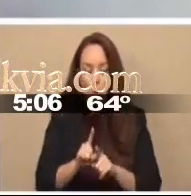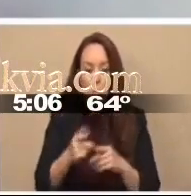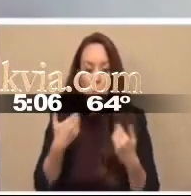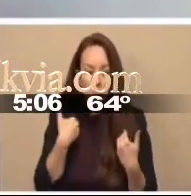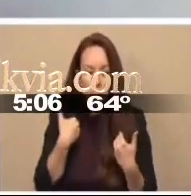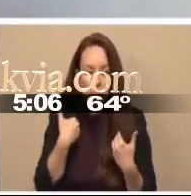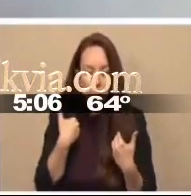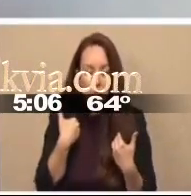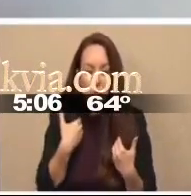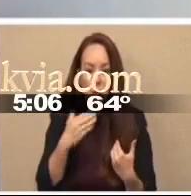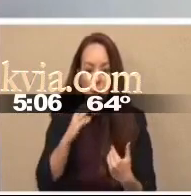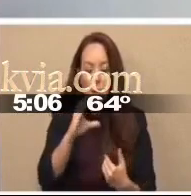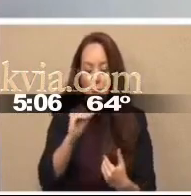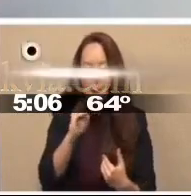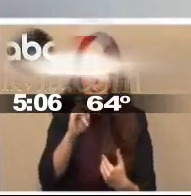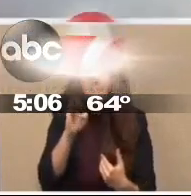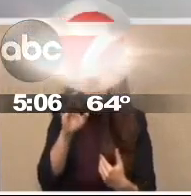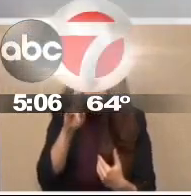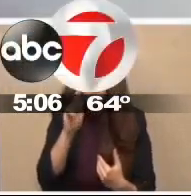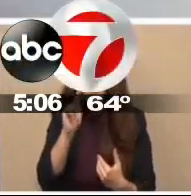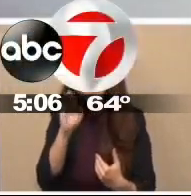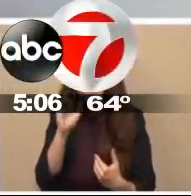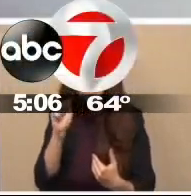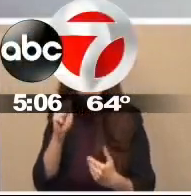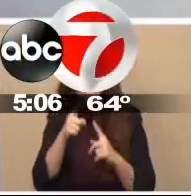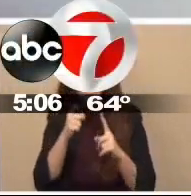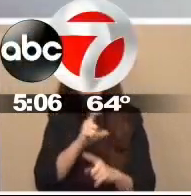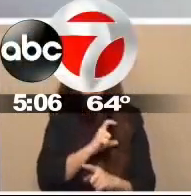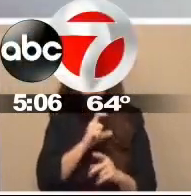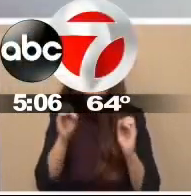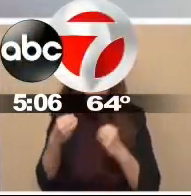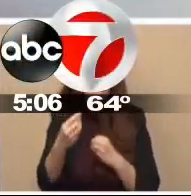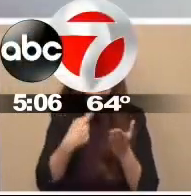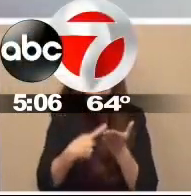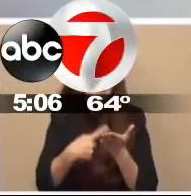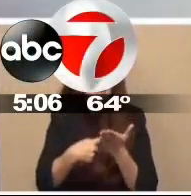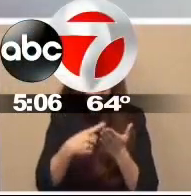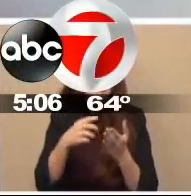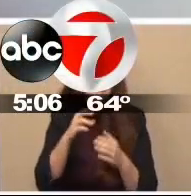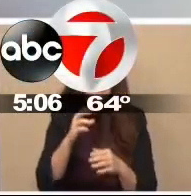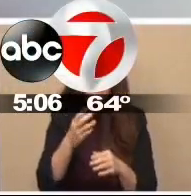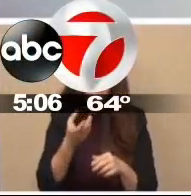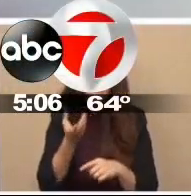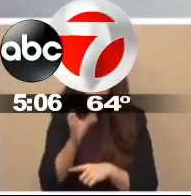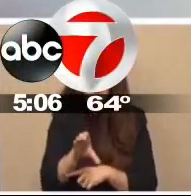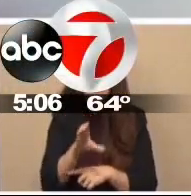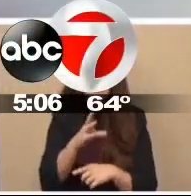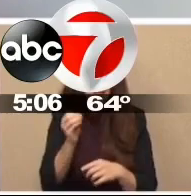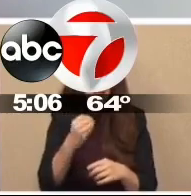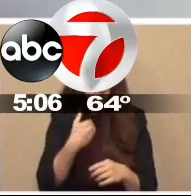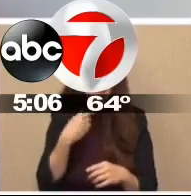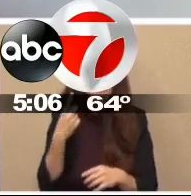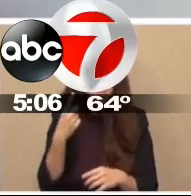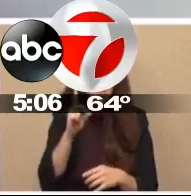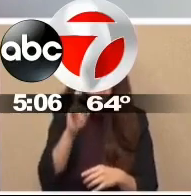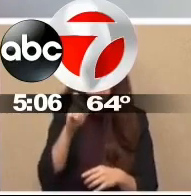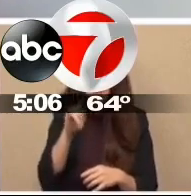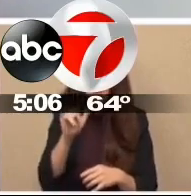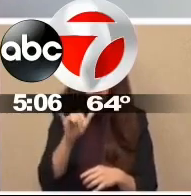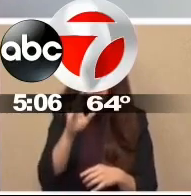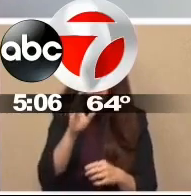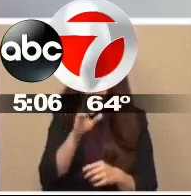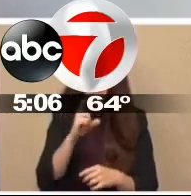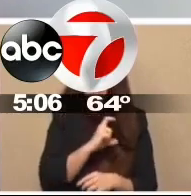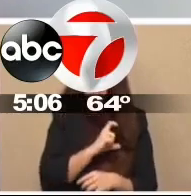have Commander Ryan Uritia with the Sheriff's Office online as well to discuss enforcement. And we also have Deputy Chief Jorge